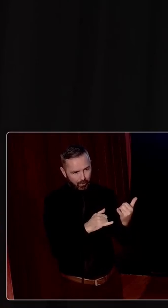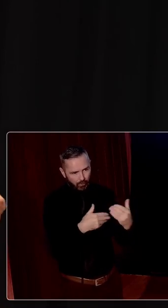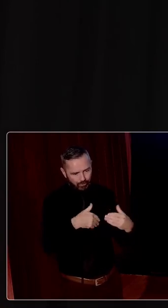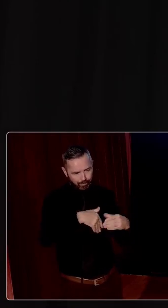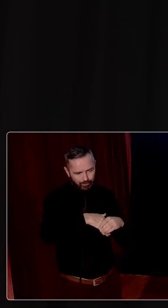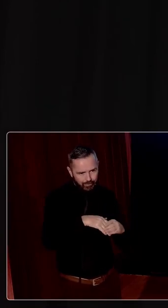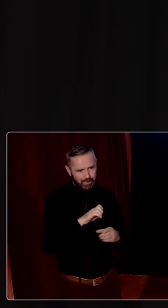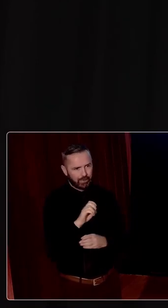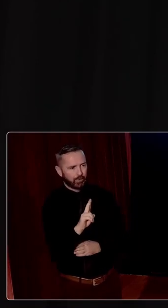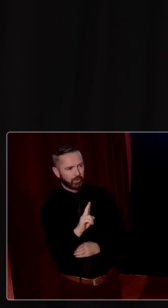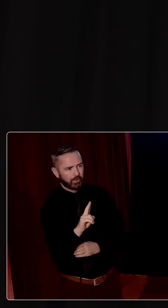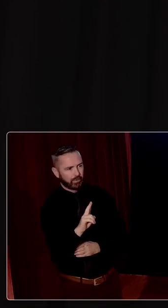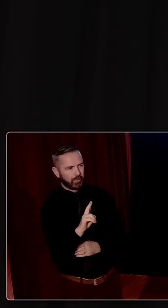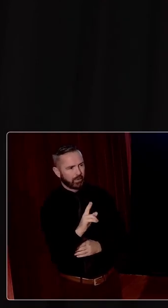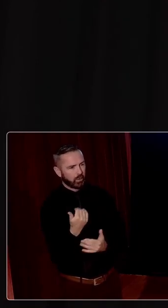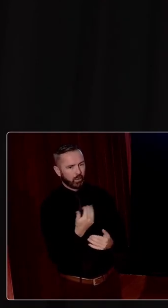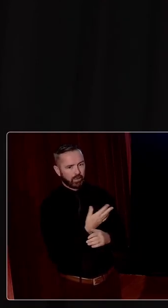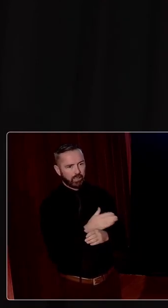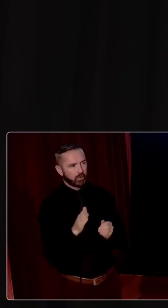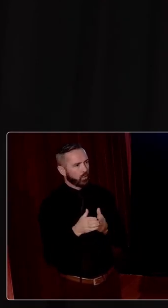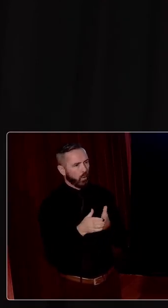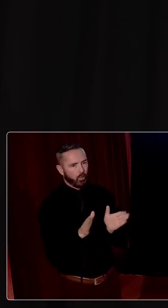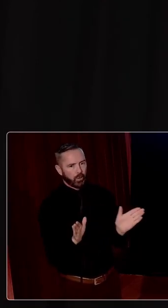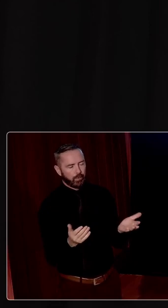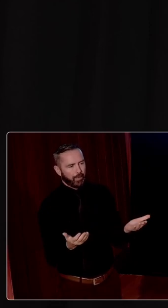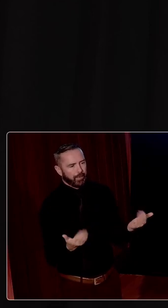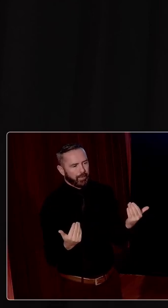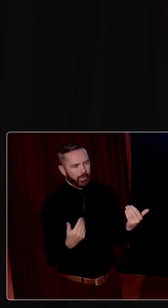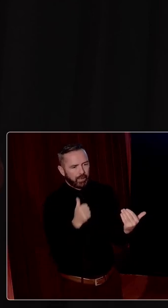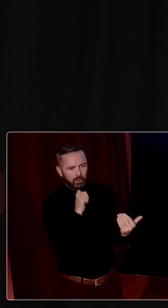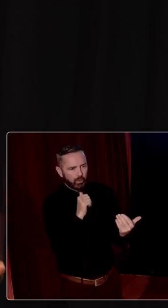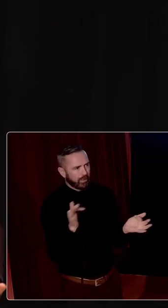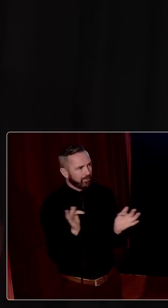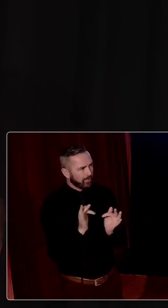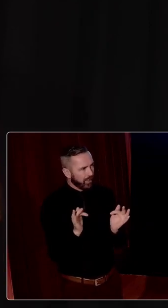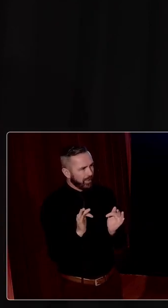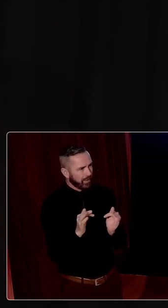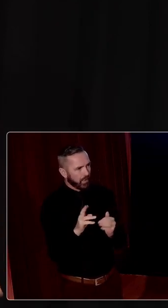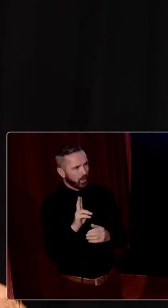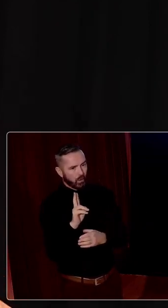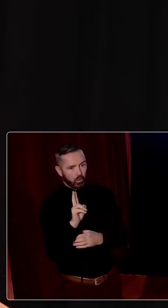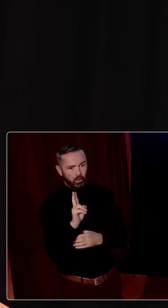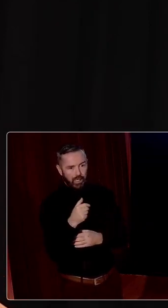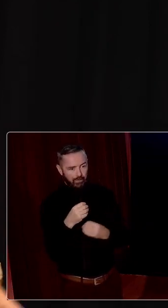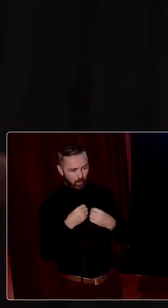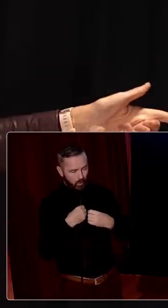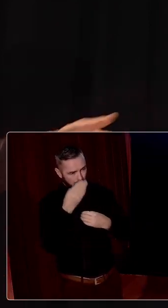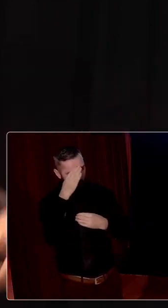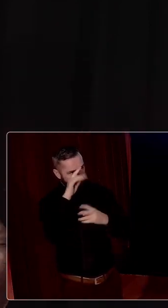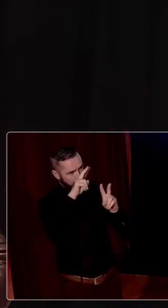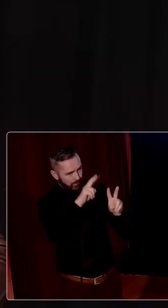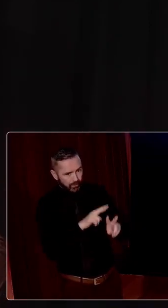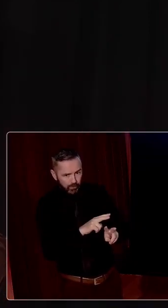they began to open up. They weren't afraid. They began to, they were able to articulate an Irish view as opposed